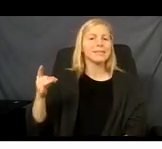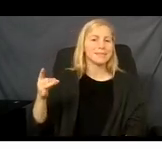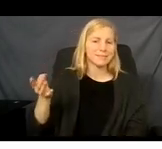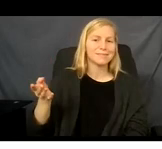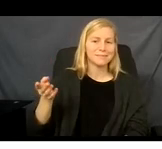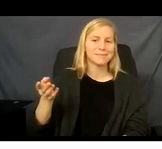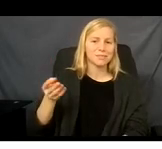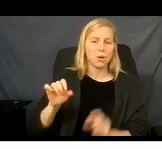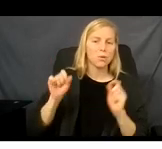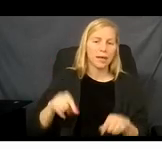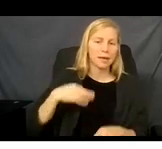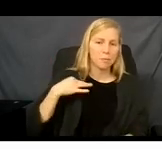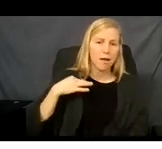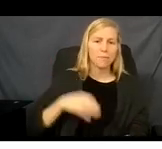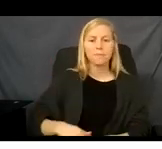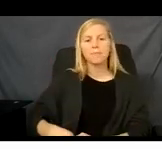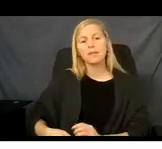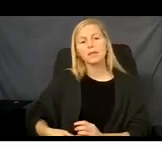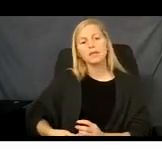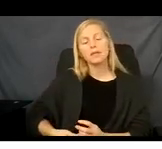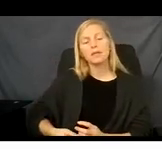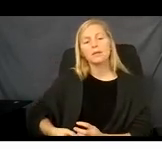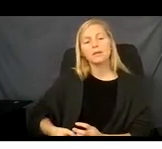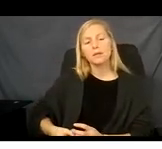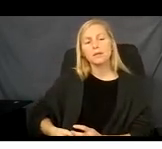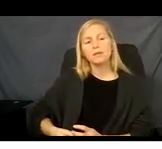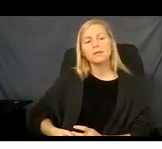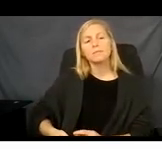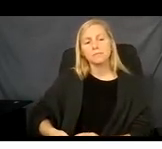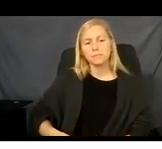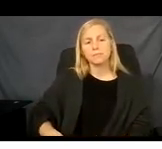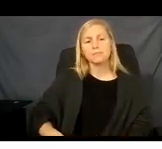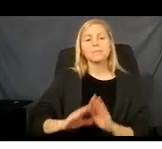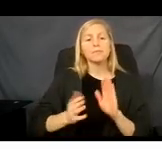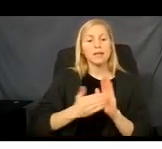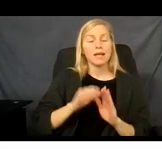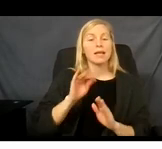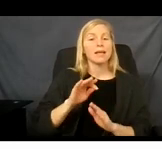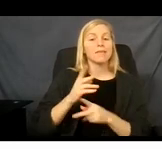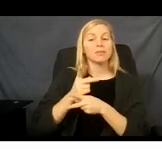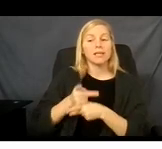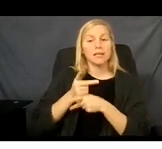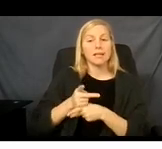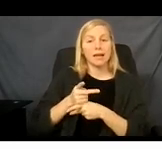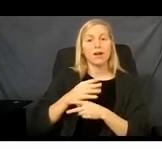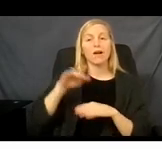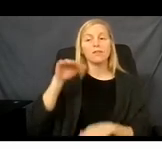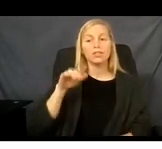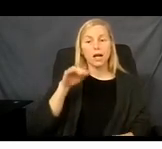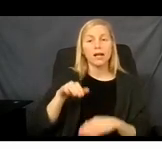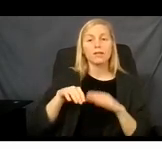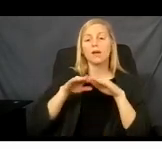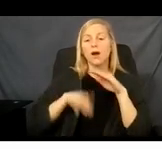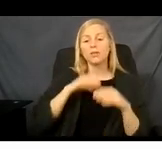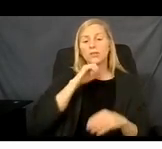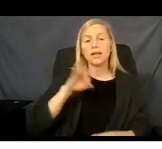in Medicare Part A or Part B or both, you can still apply through the marketplace to see if you qualify